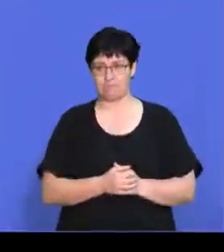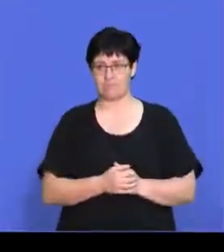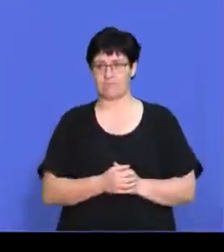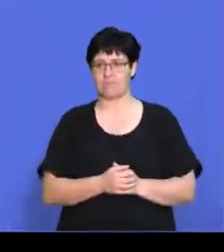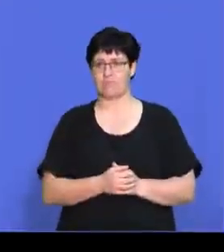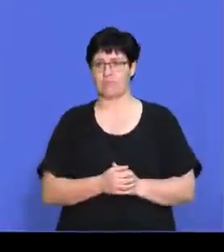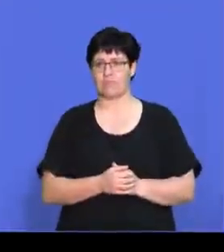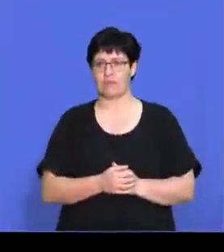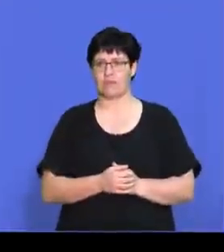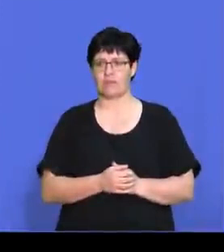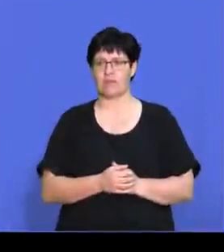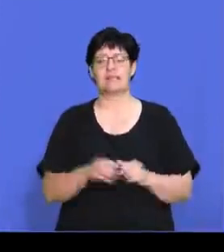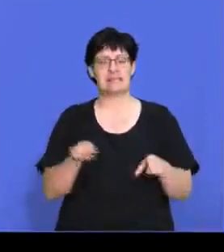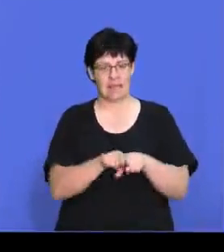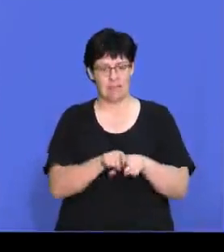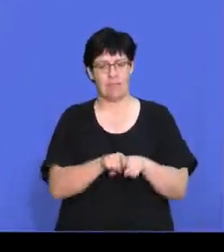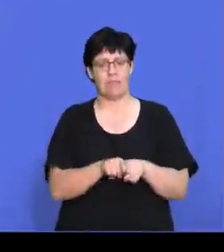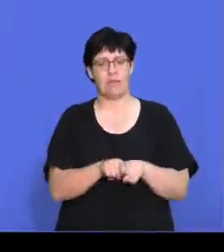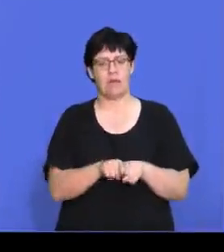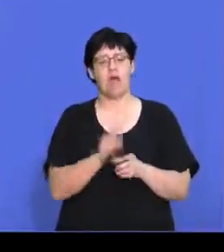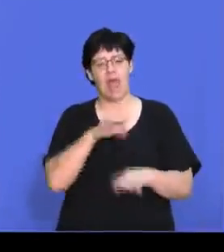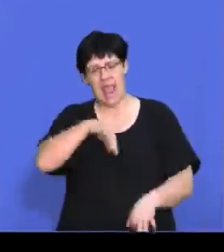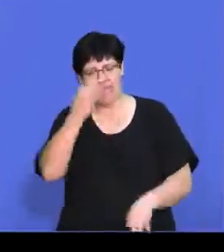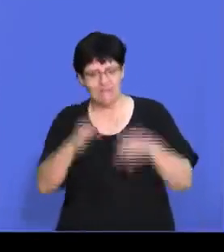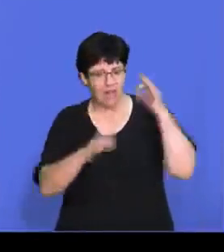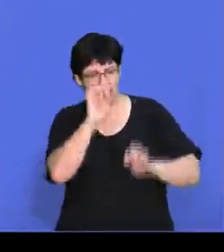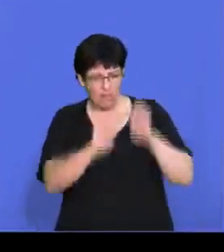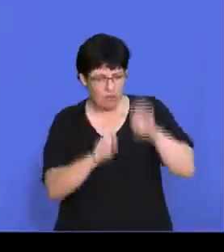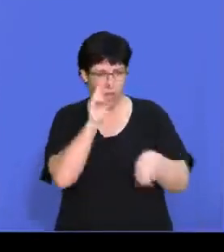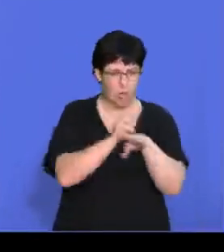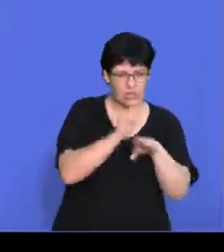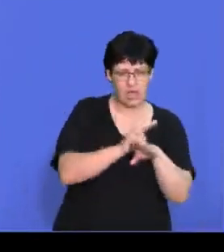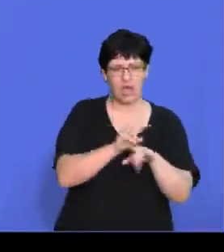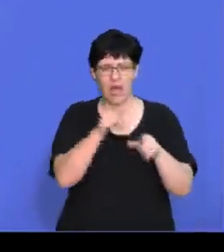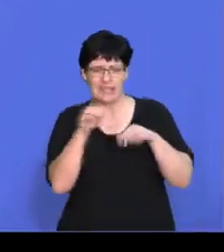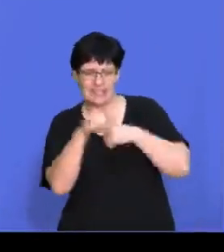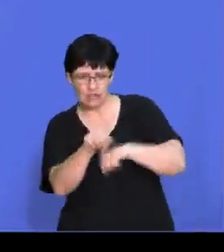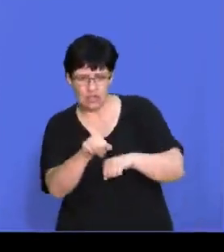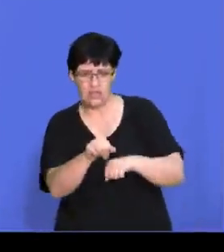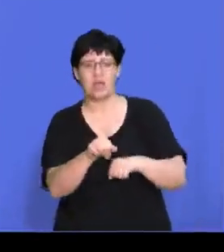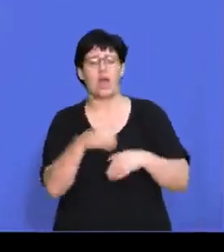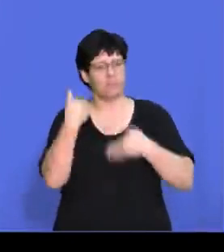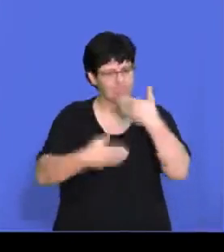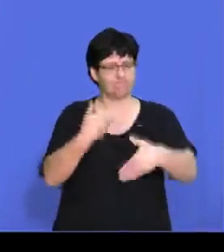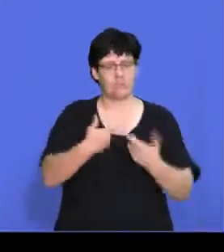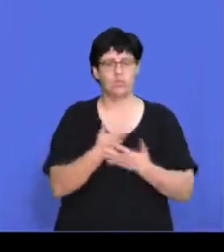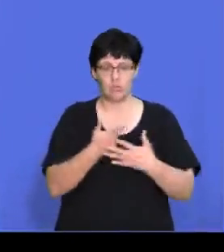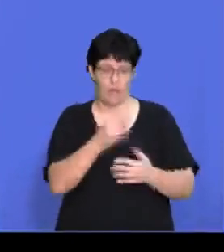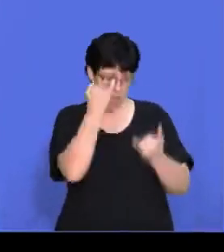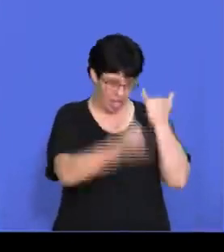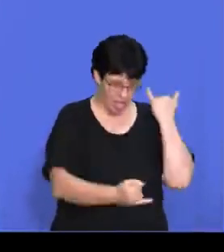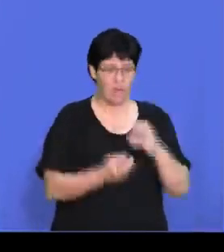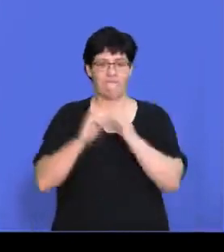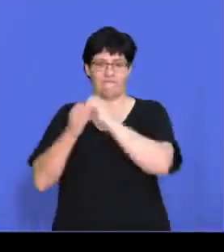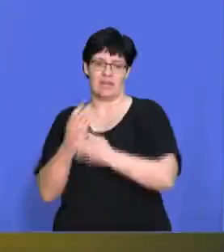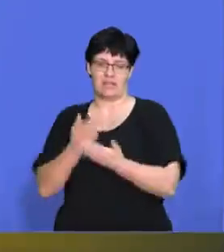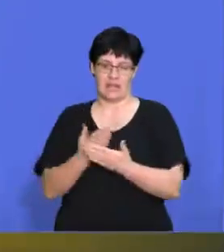And then we need to continuously evaluate, monitor and measure strategies in order to take corrective action. So think of it when,